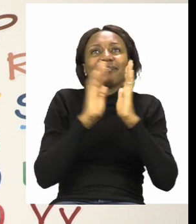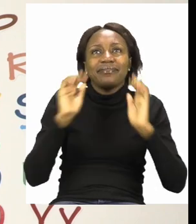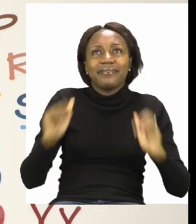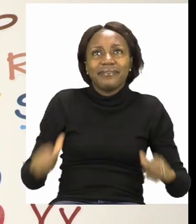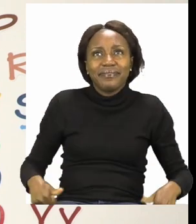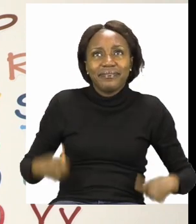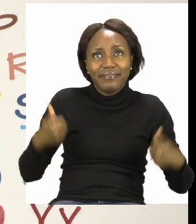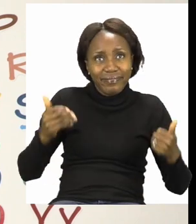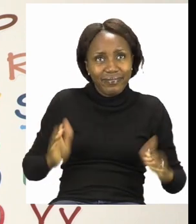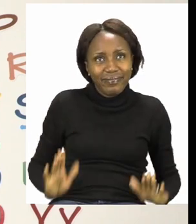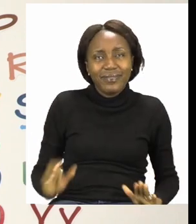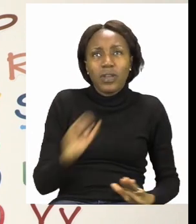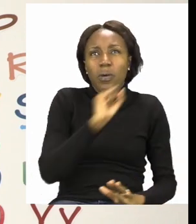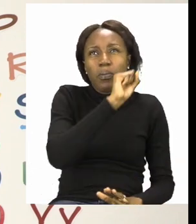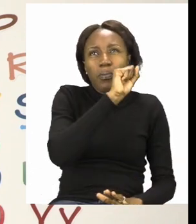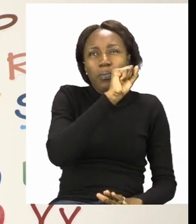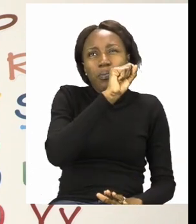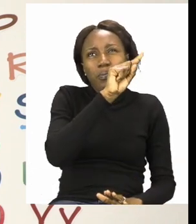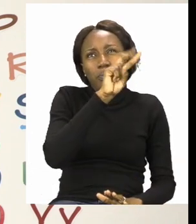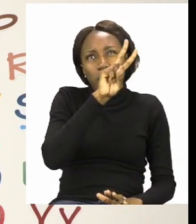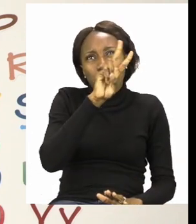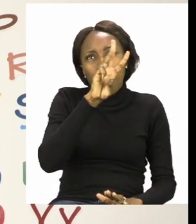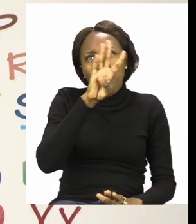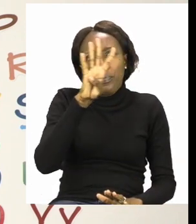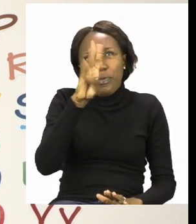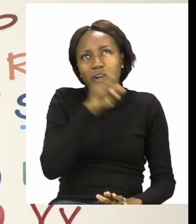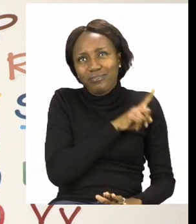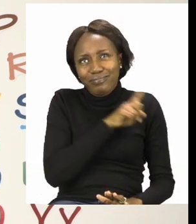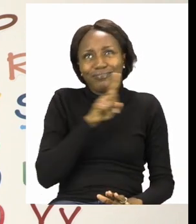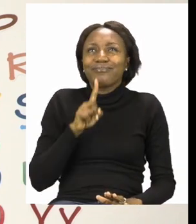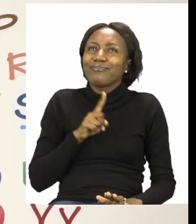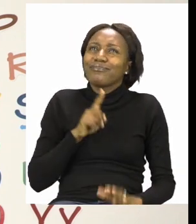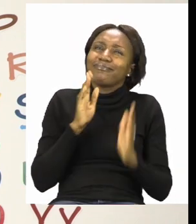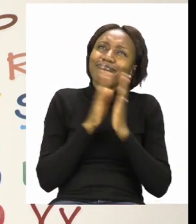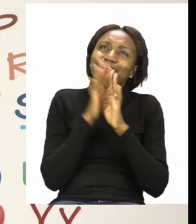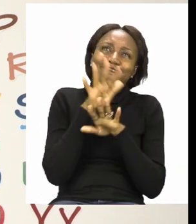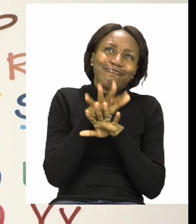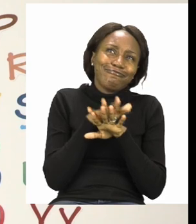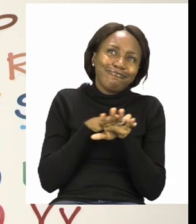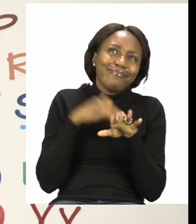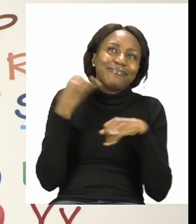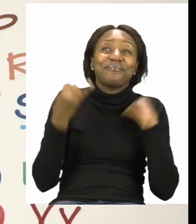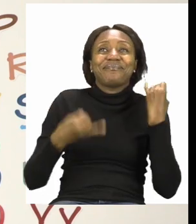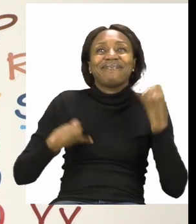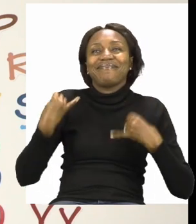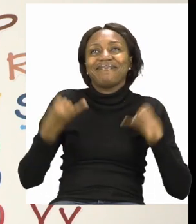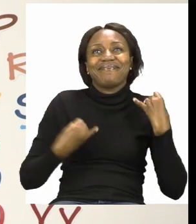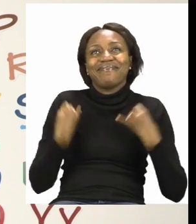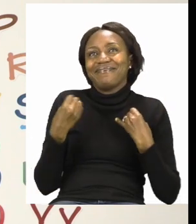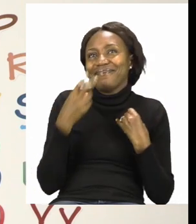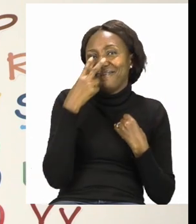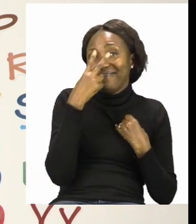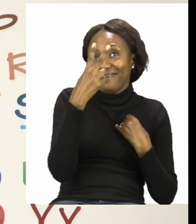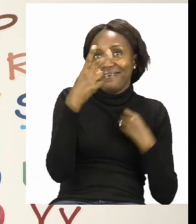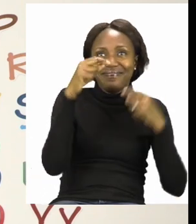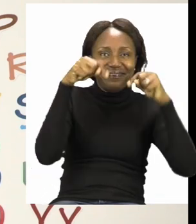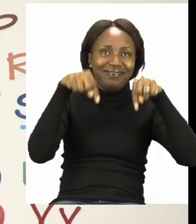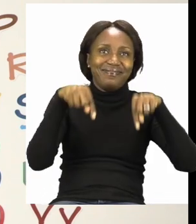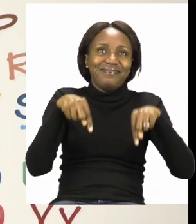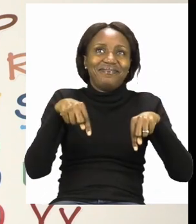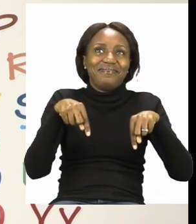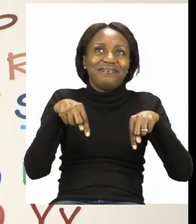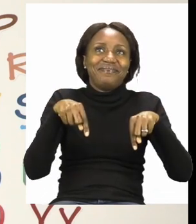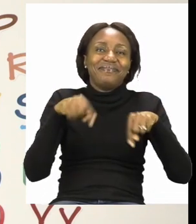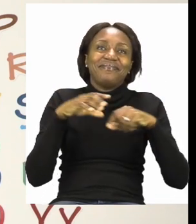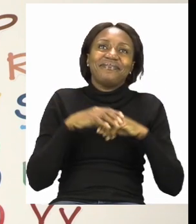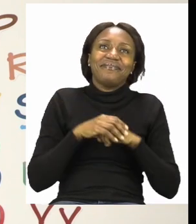count up to 11. Take your time, have fun and I will see you soon after the advert break.